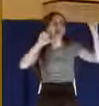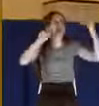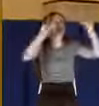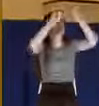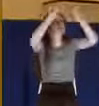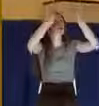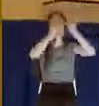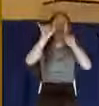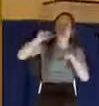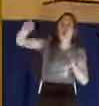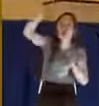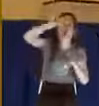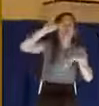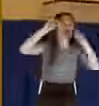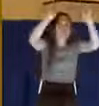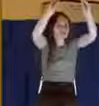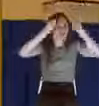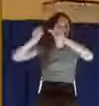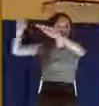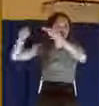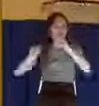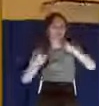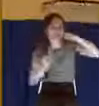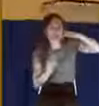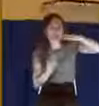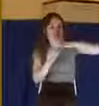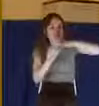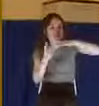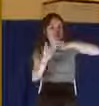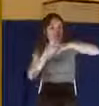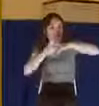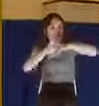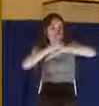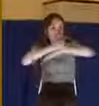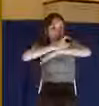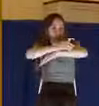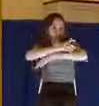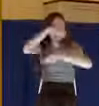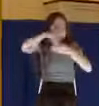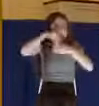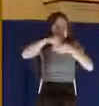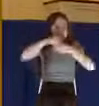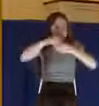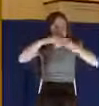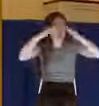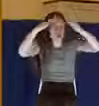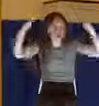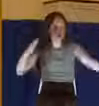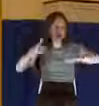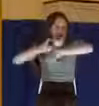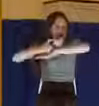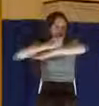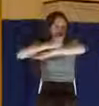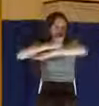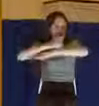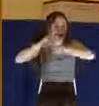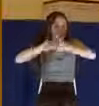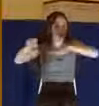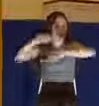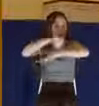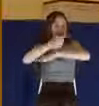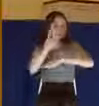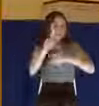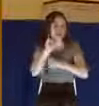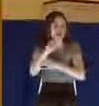And in that little confined space, he began to crawl south. But suddenly the ceiling tiles gave way. He fell down on the